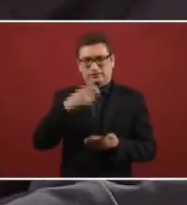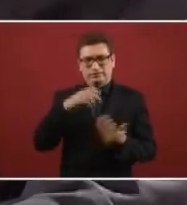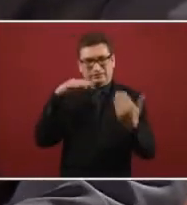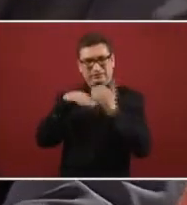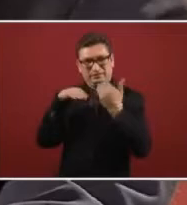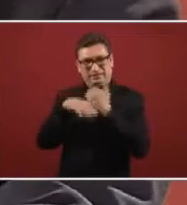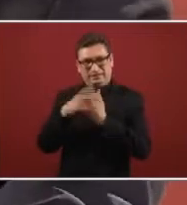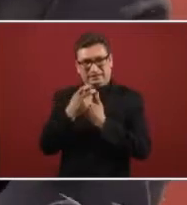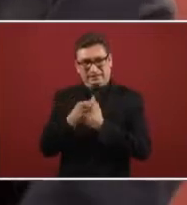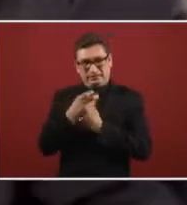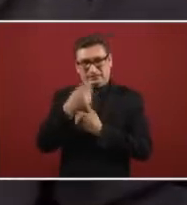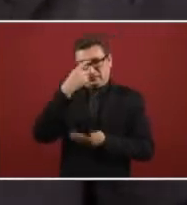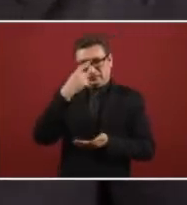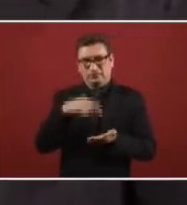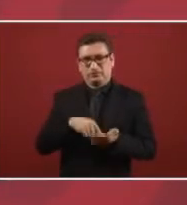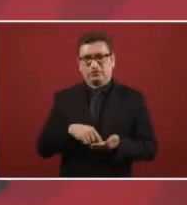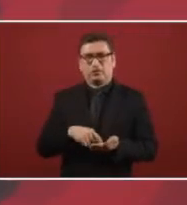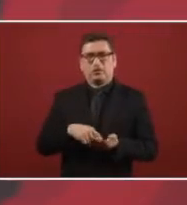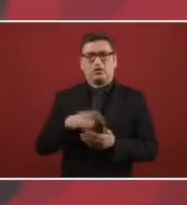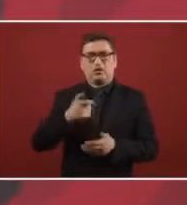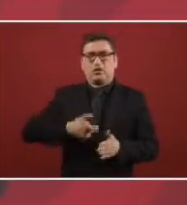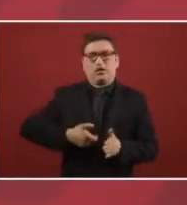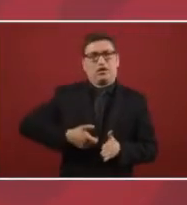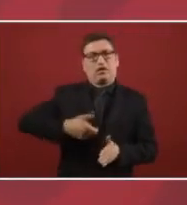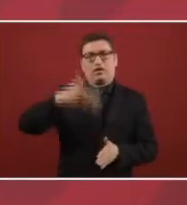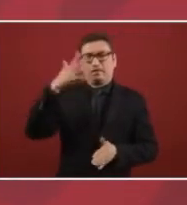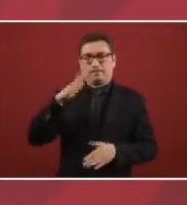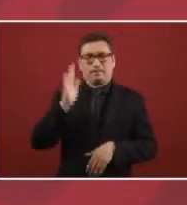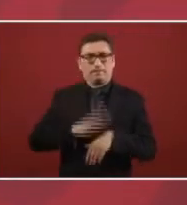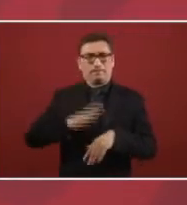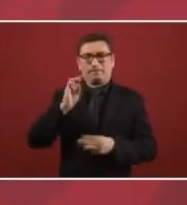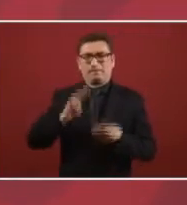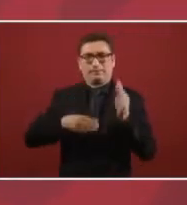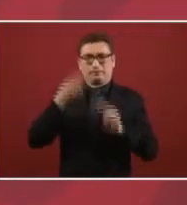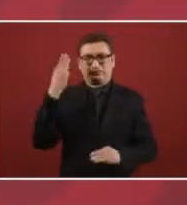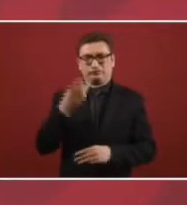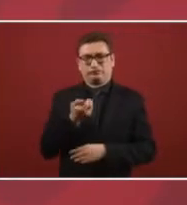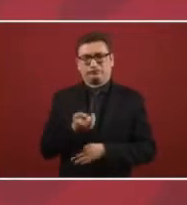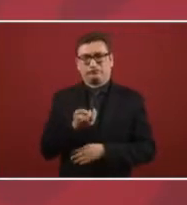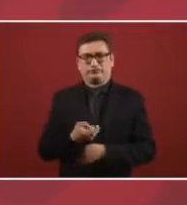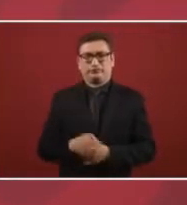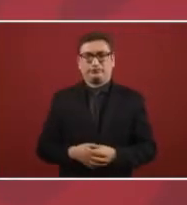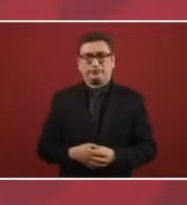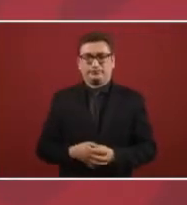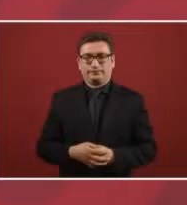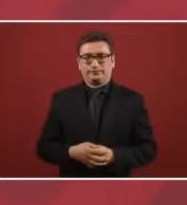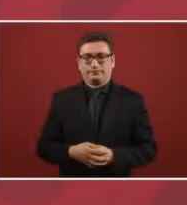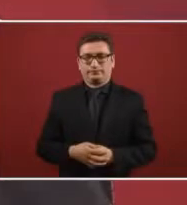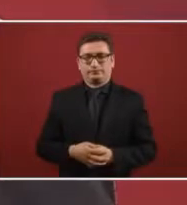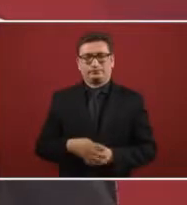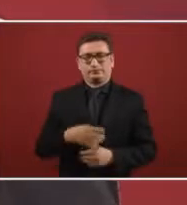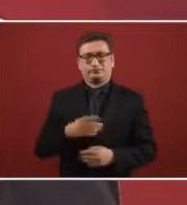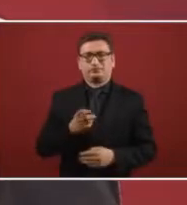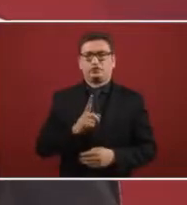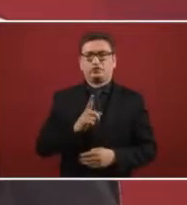I think it's the road that is the most expensive in the whole world. No.